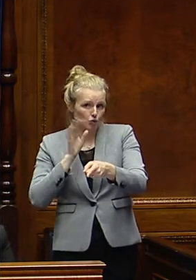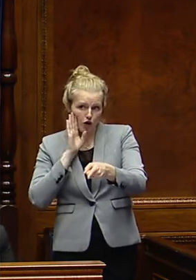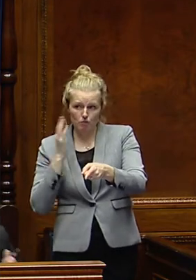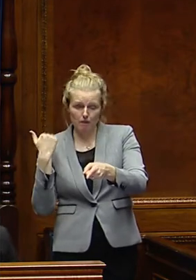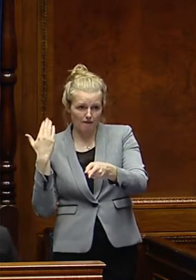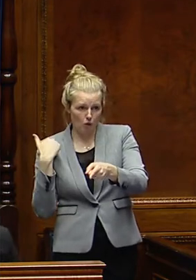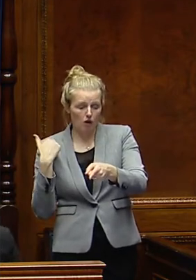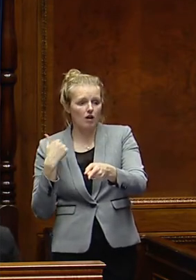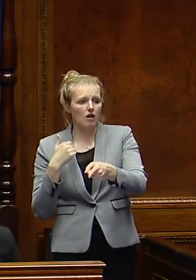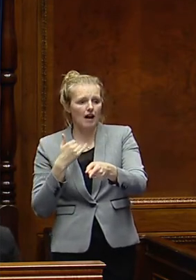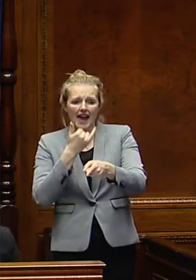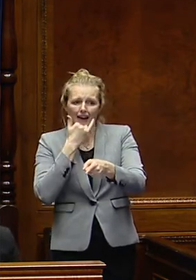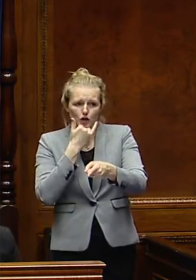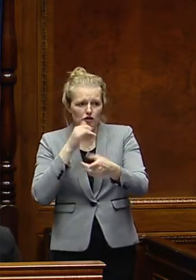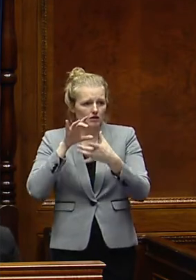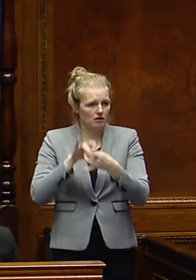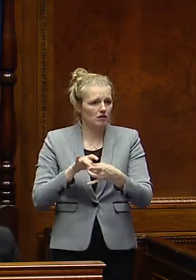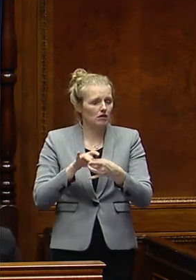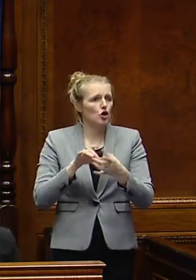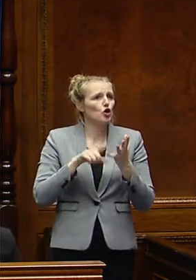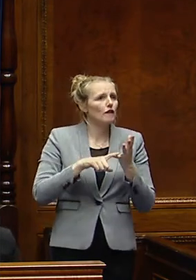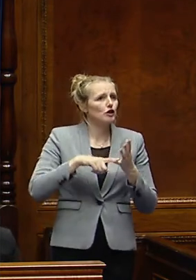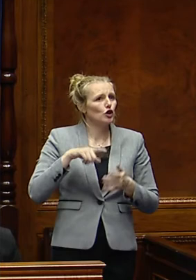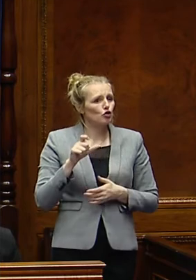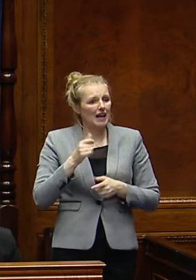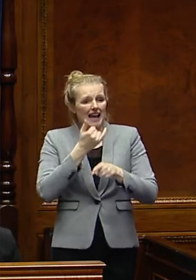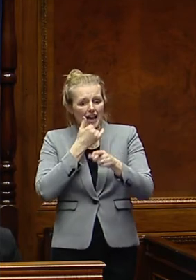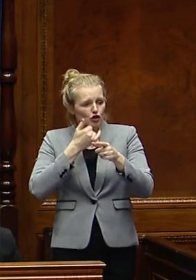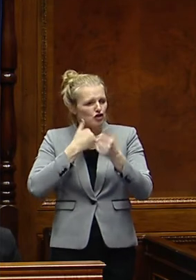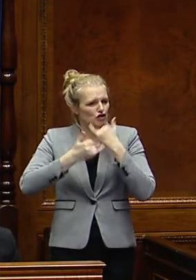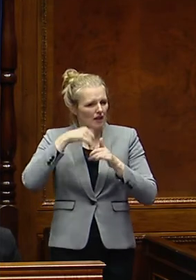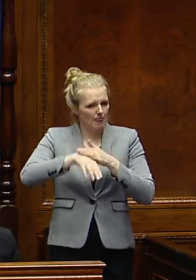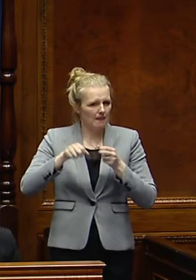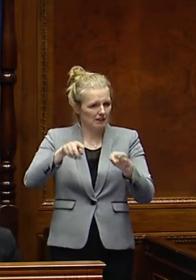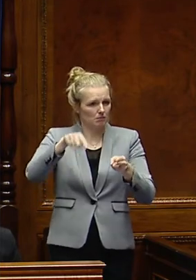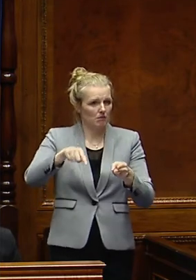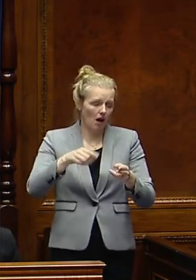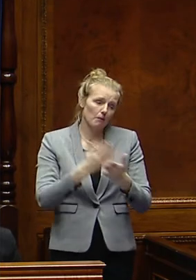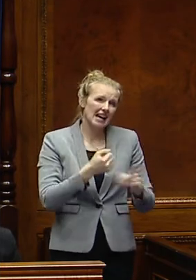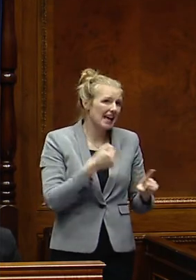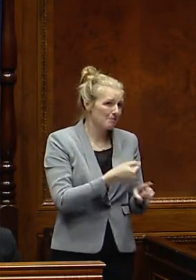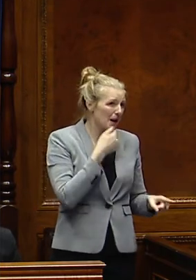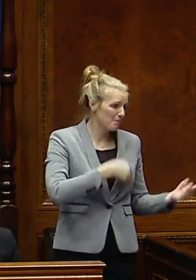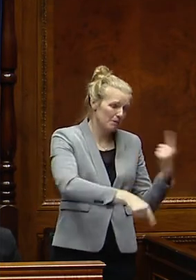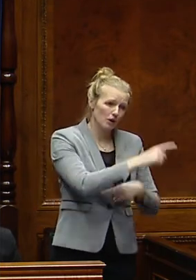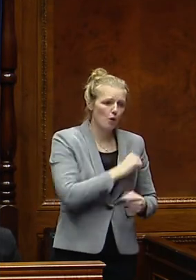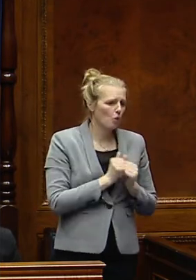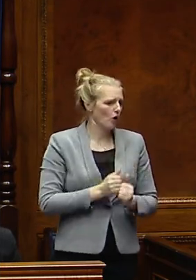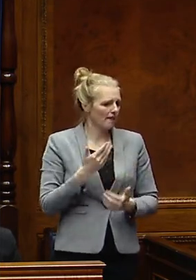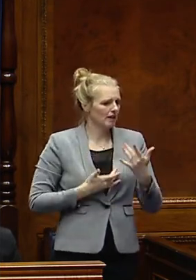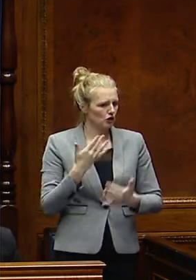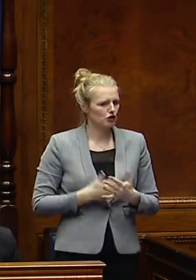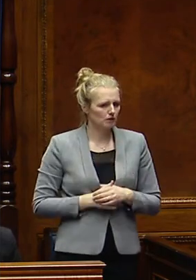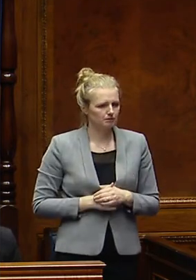I think Joanne Bunting asked it, particularly in relation to universal credit, and the human impact that has on people, it would be good to have those figures